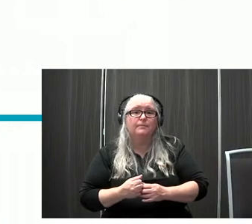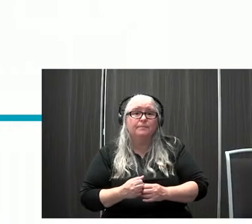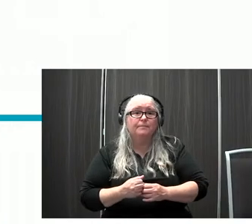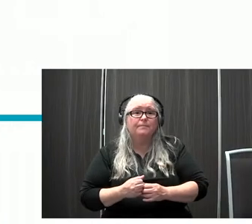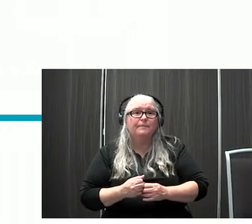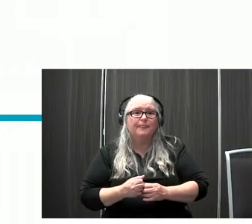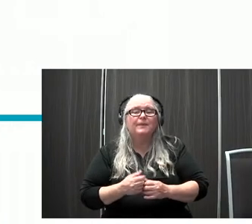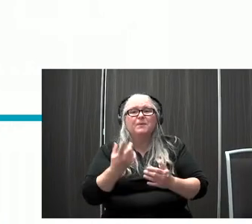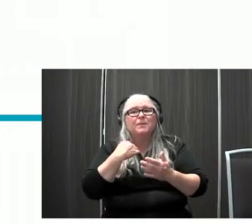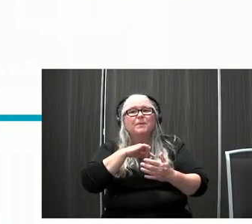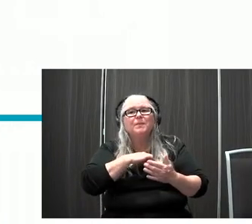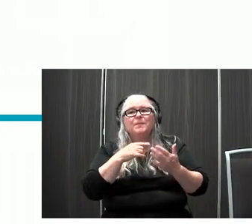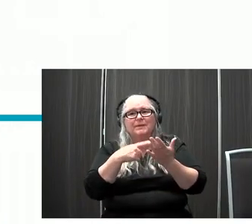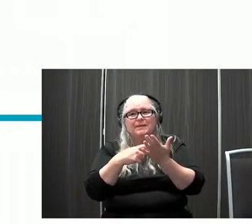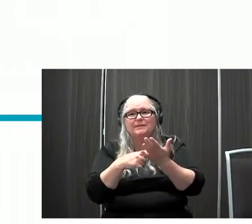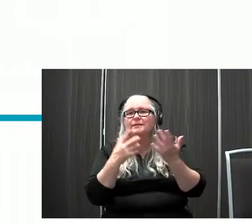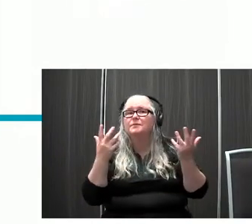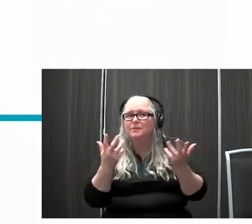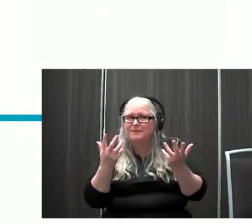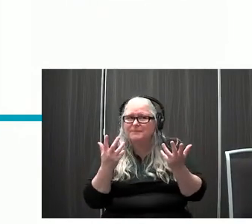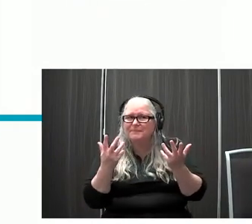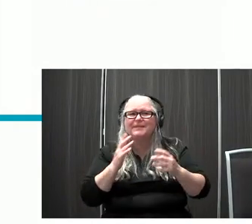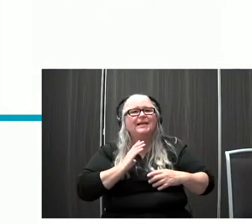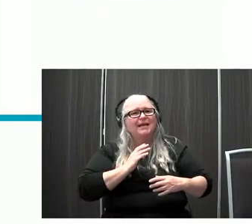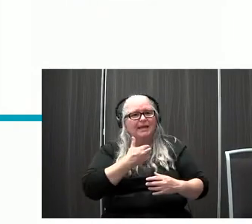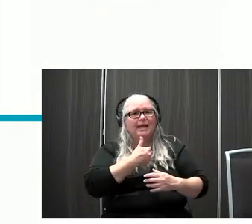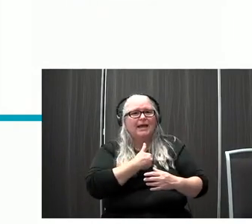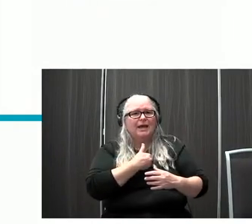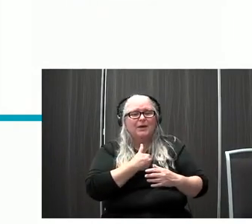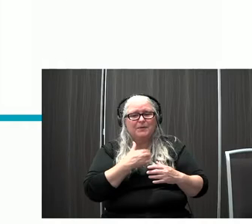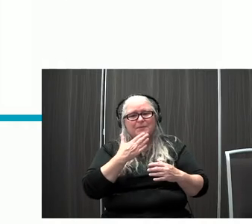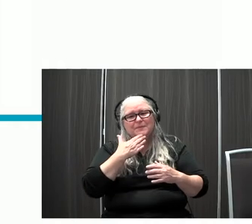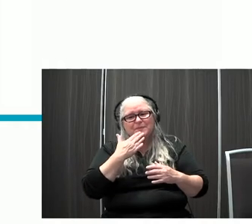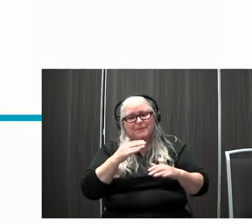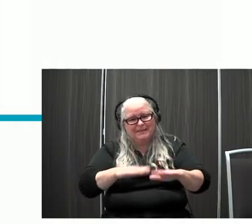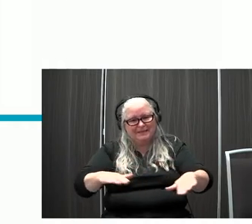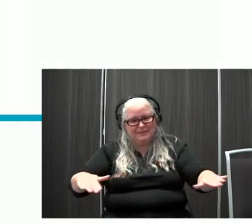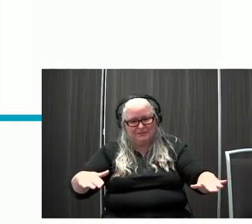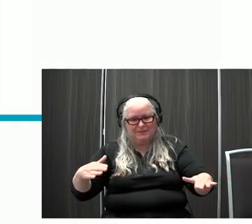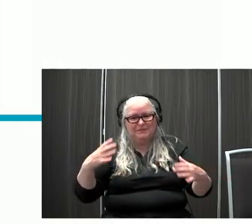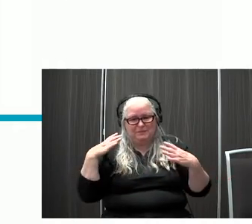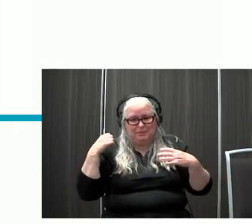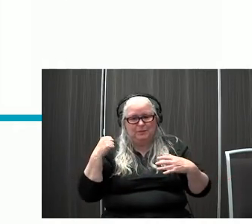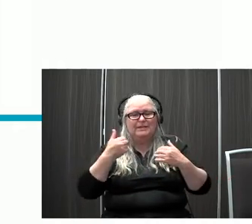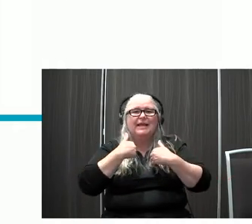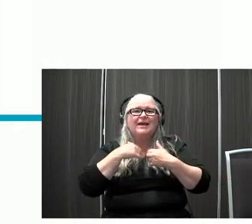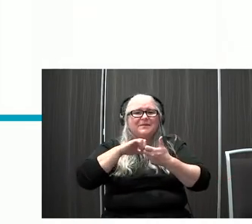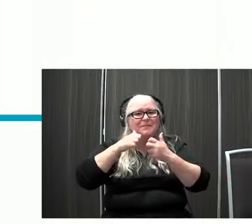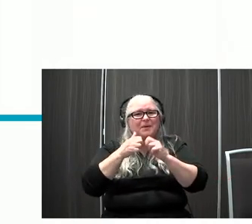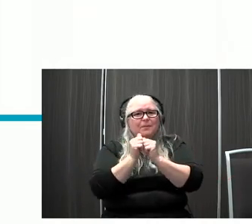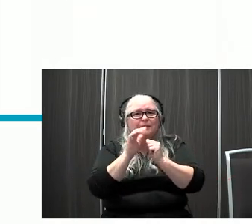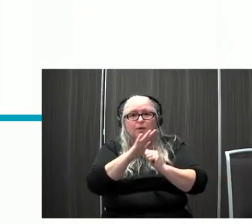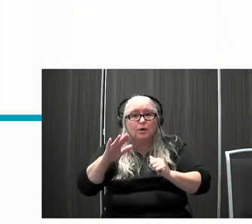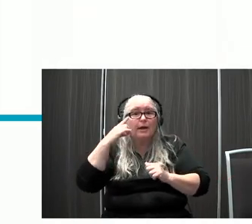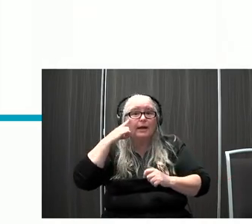So what we've discussed so far is that our sweet little guys have issues with their eyes. We also know they have